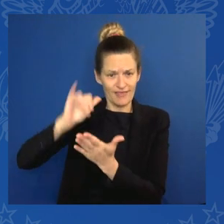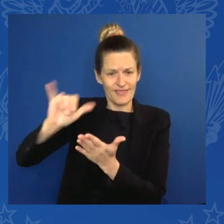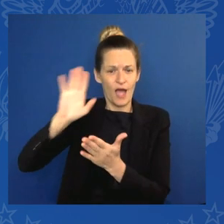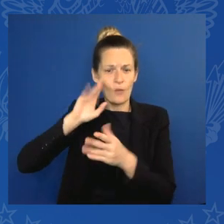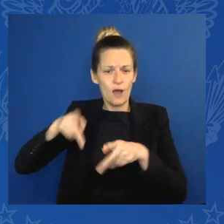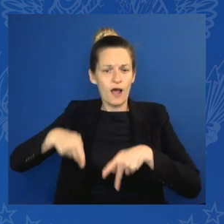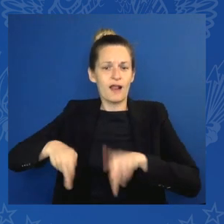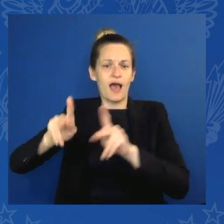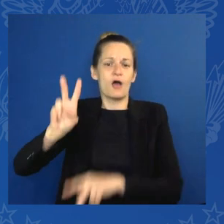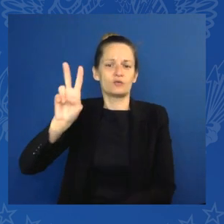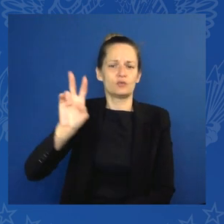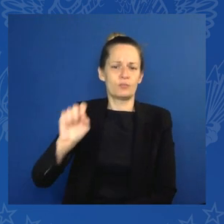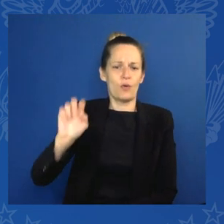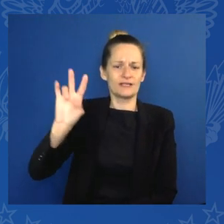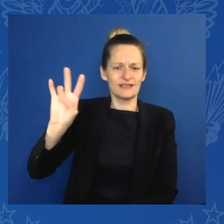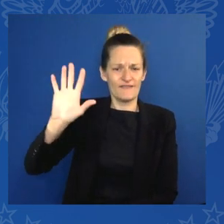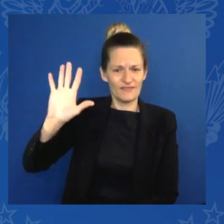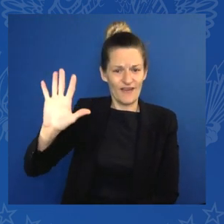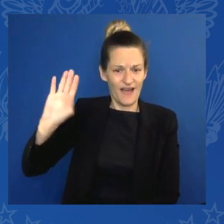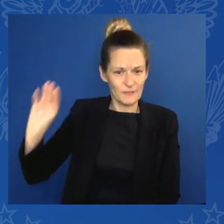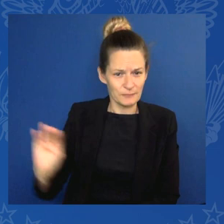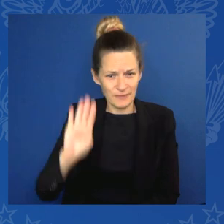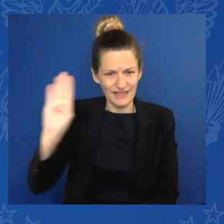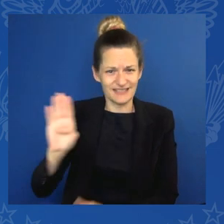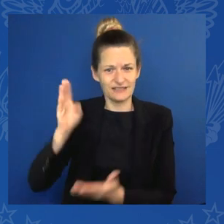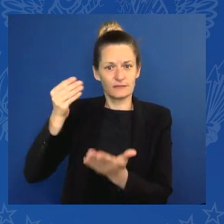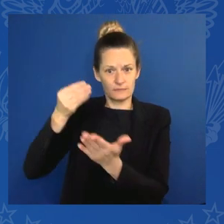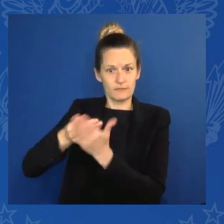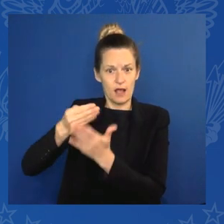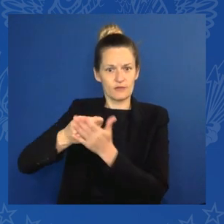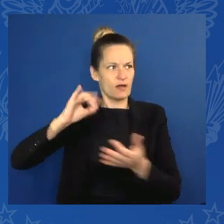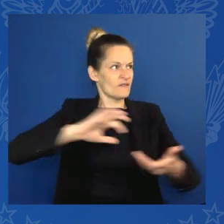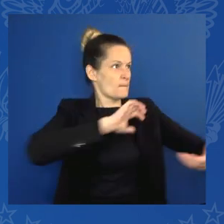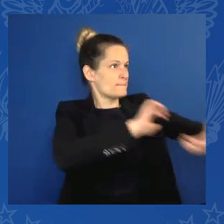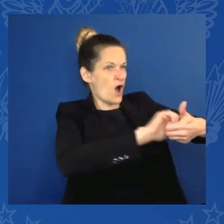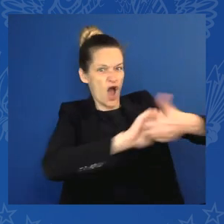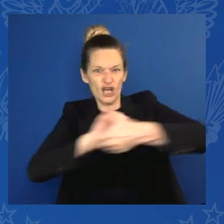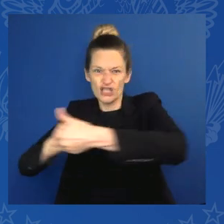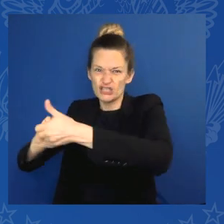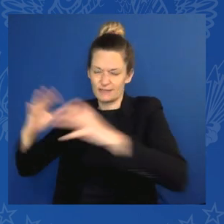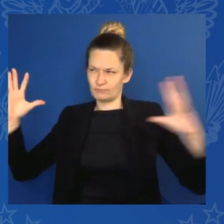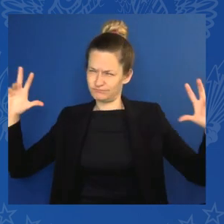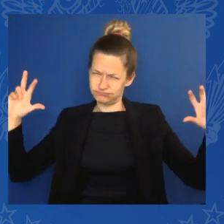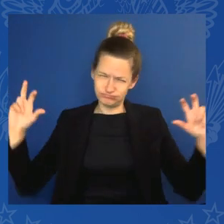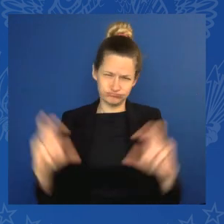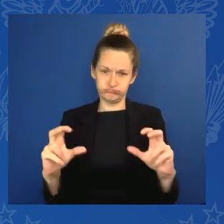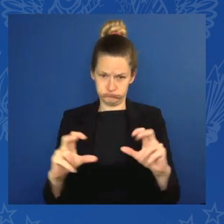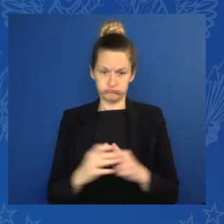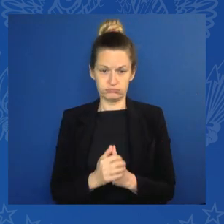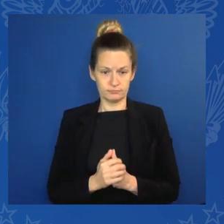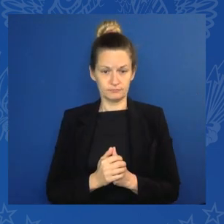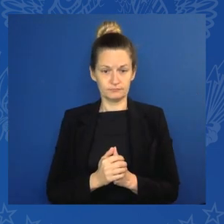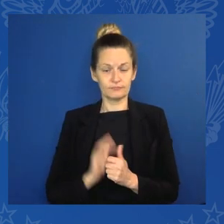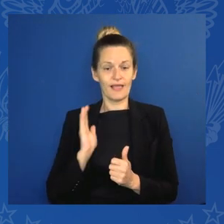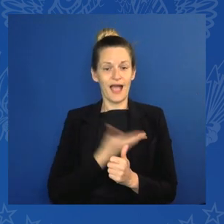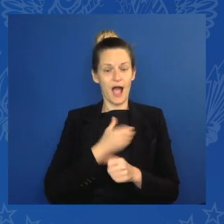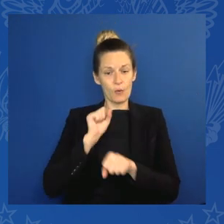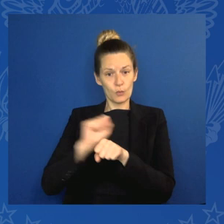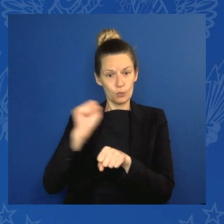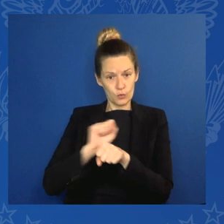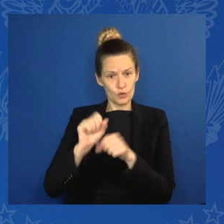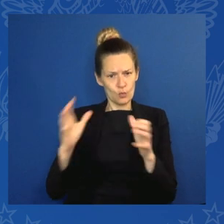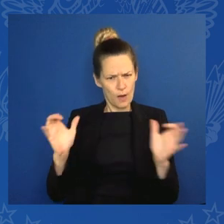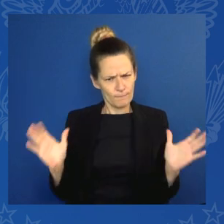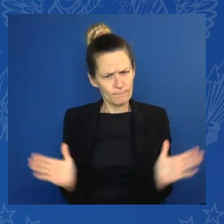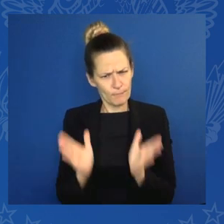Just like our broader G7 agenda, our work on promoting infrastructure globally is also affected by